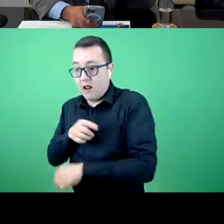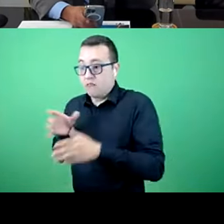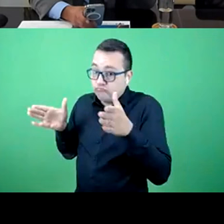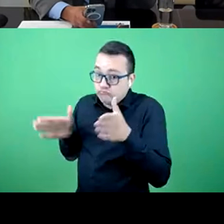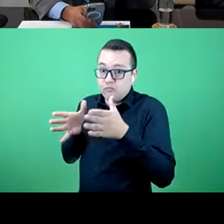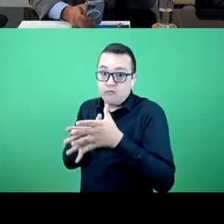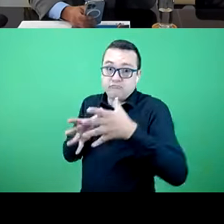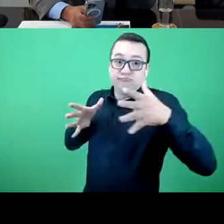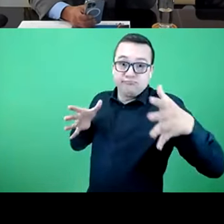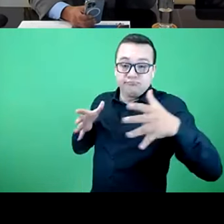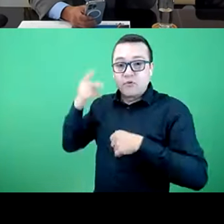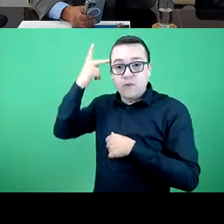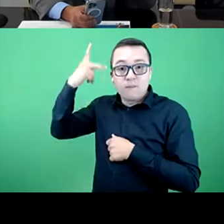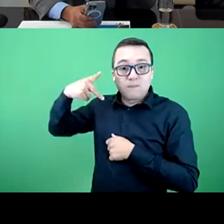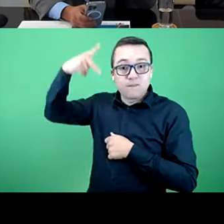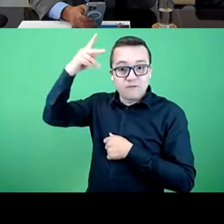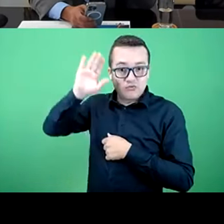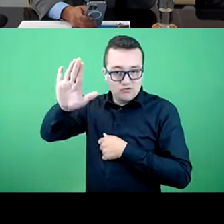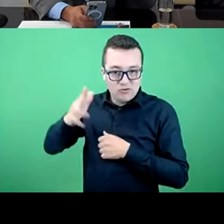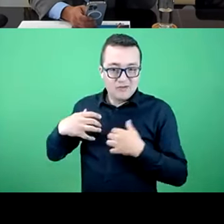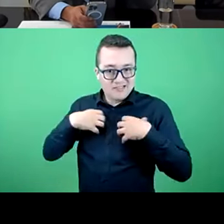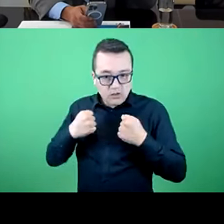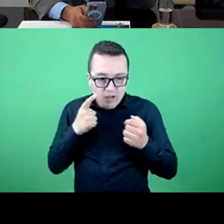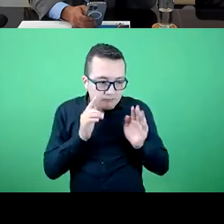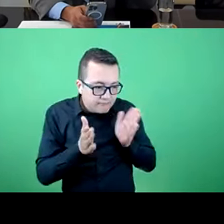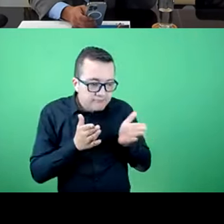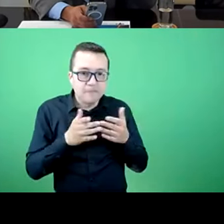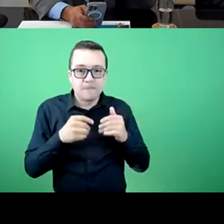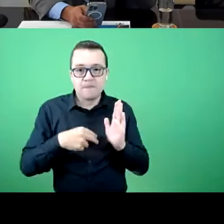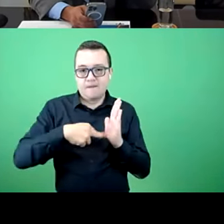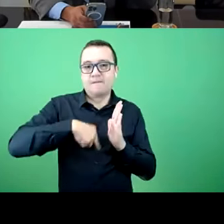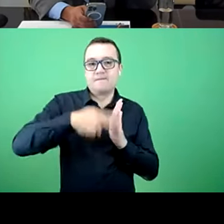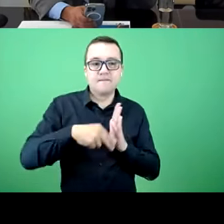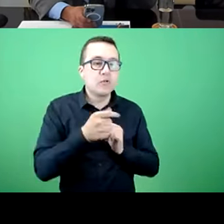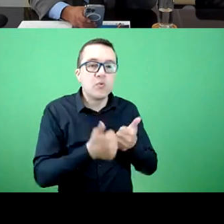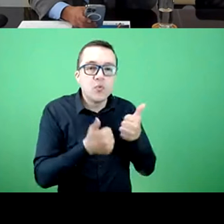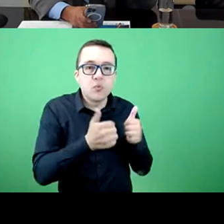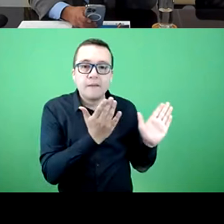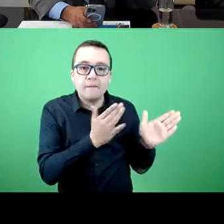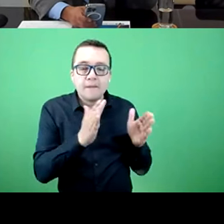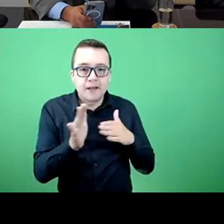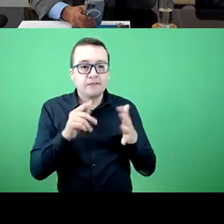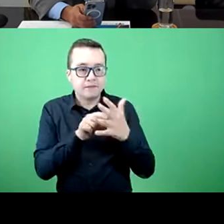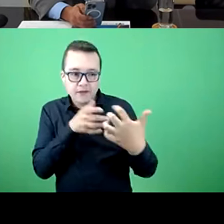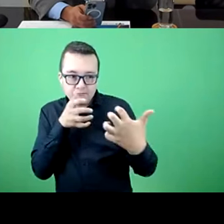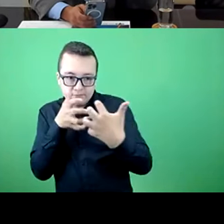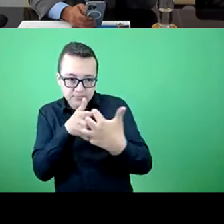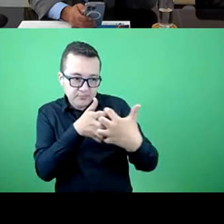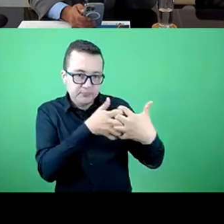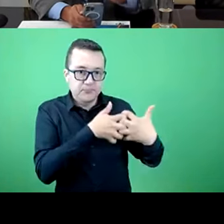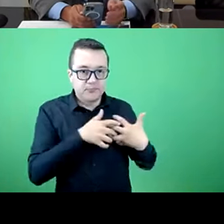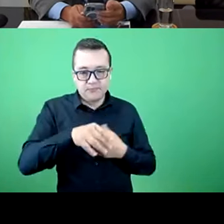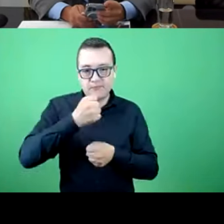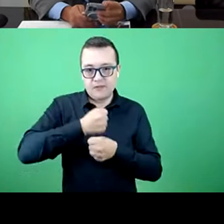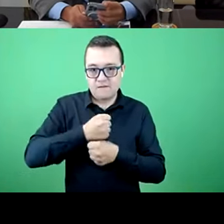an amalgamation of these factors and we